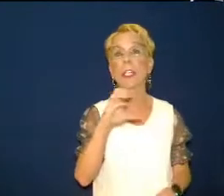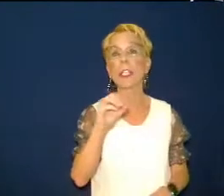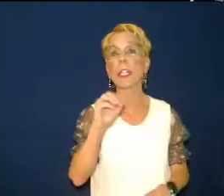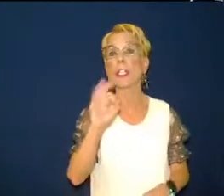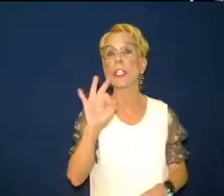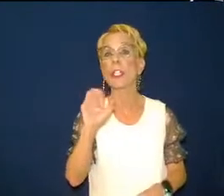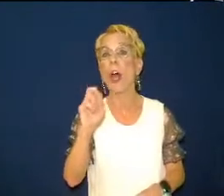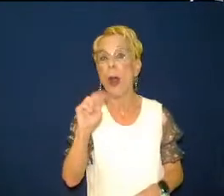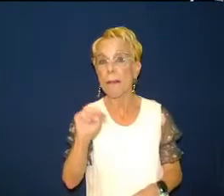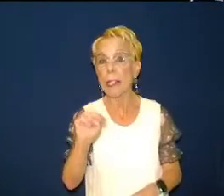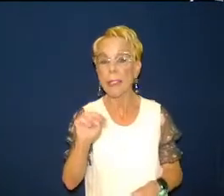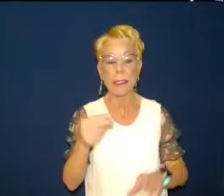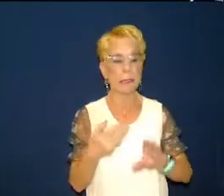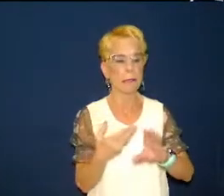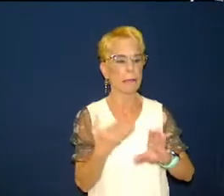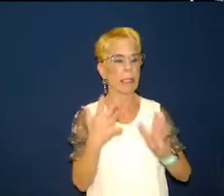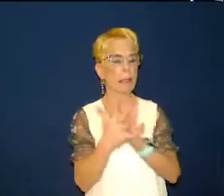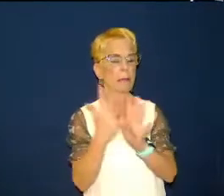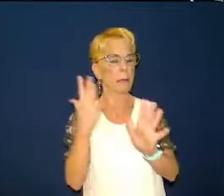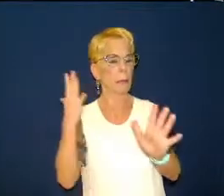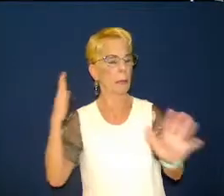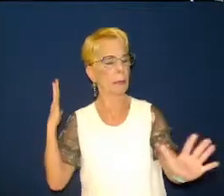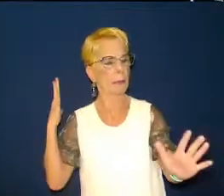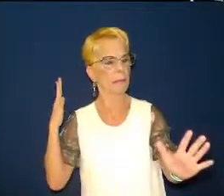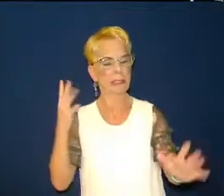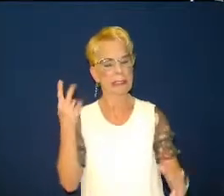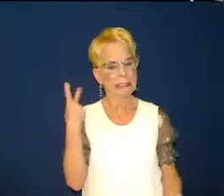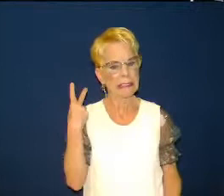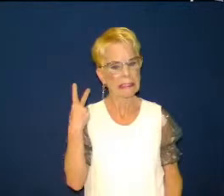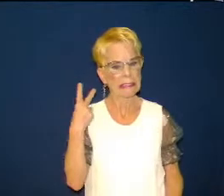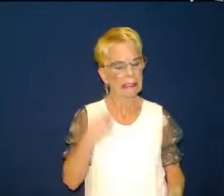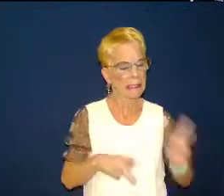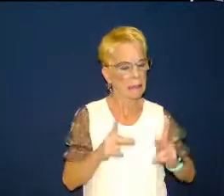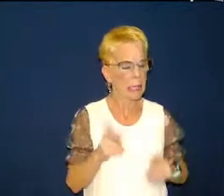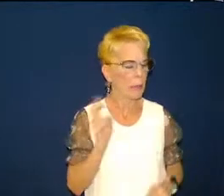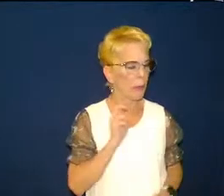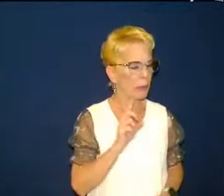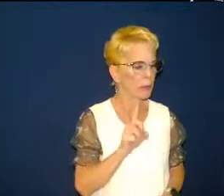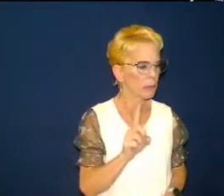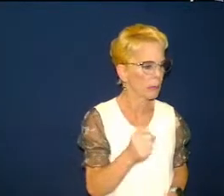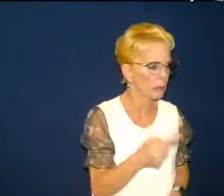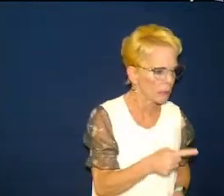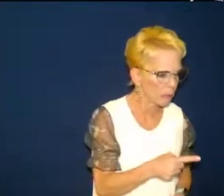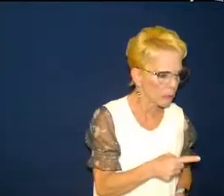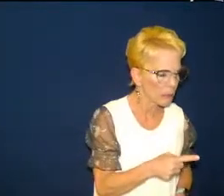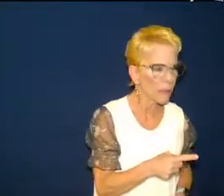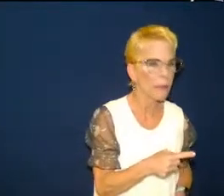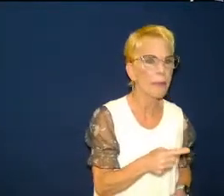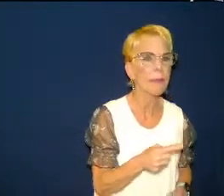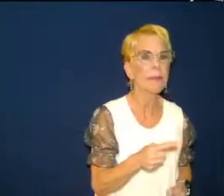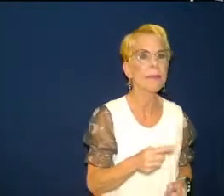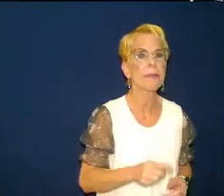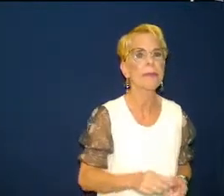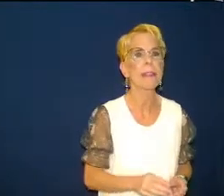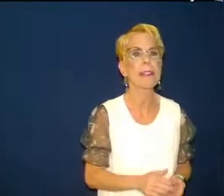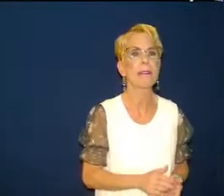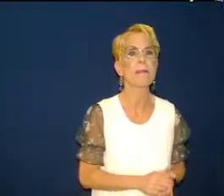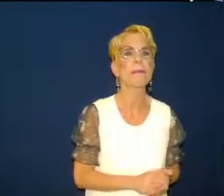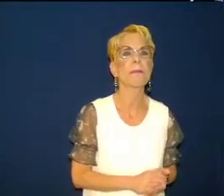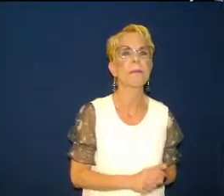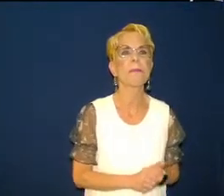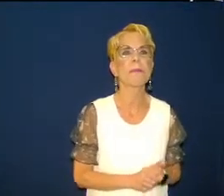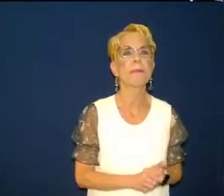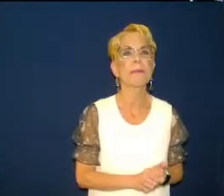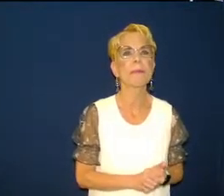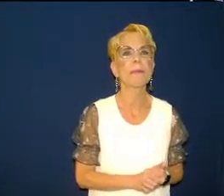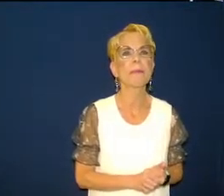and so the final part of the story said in the coffin tilted at a correct angle was